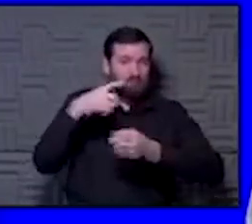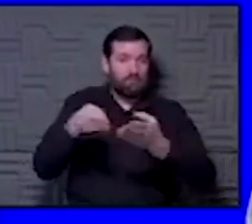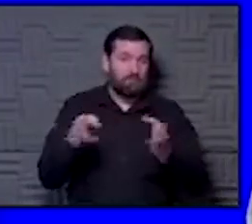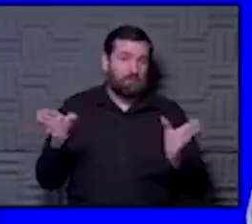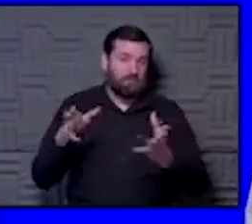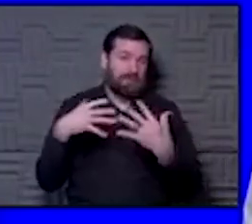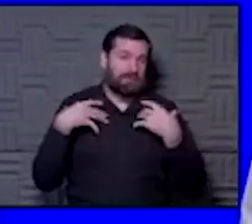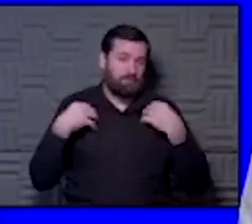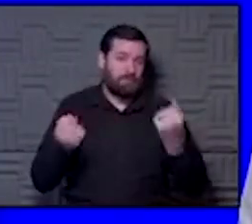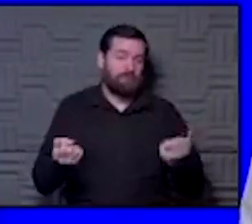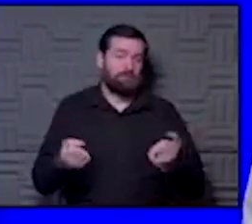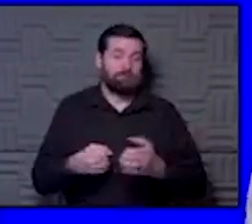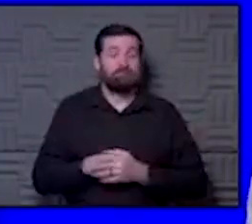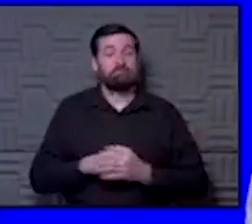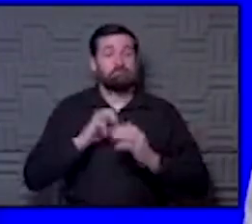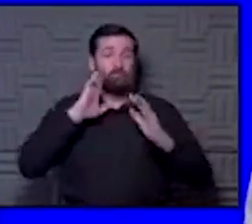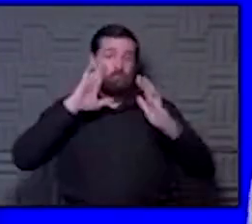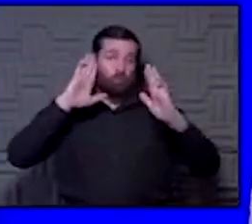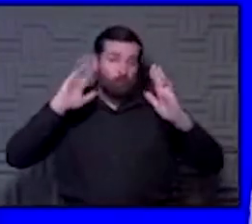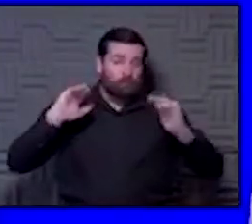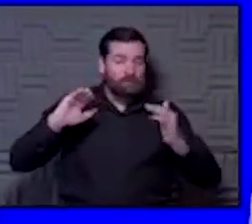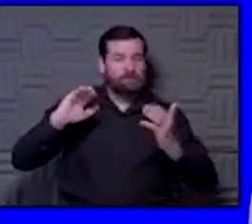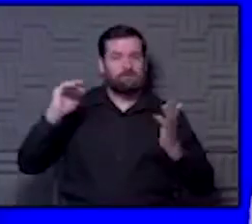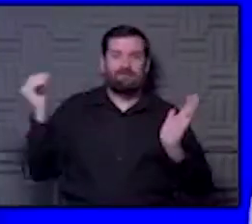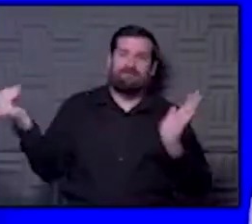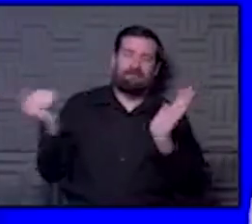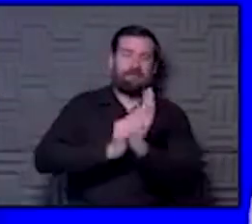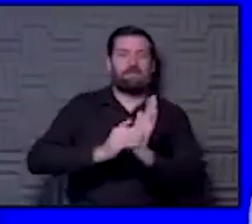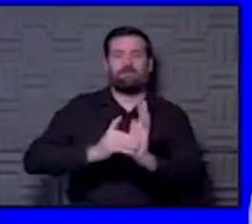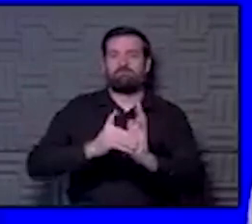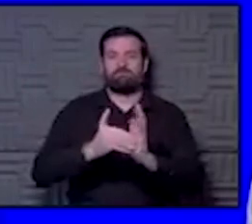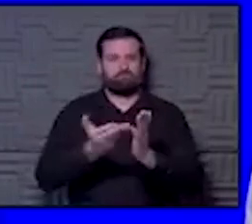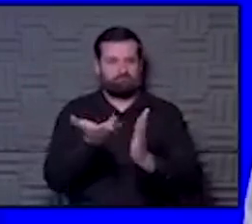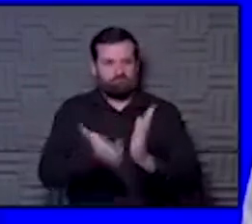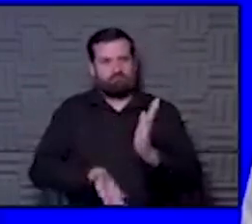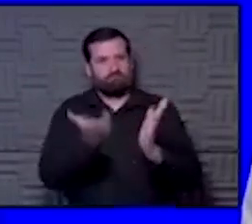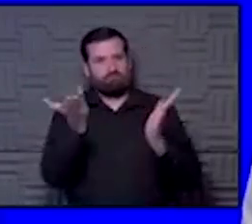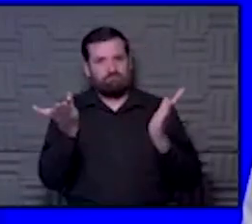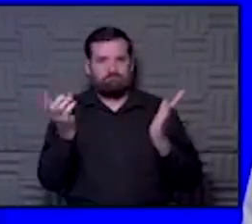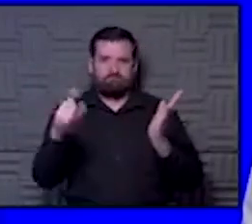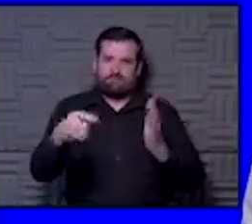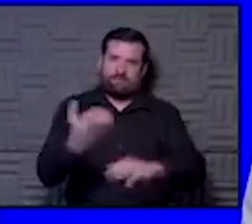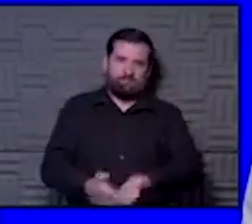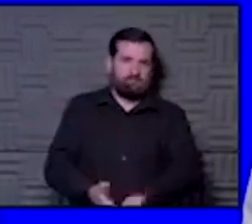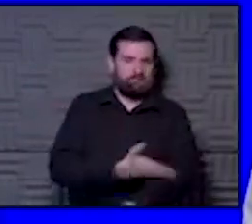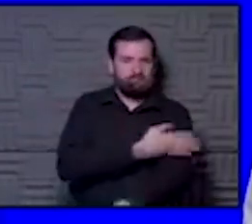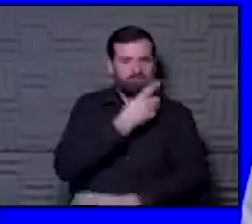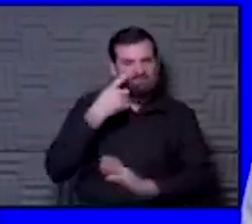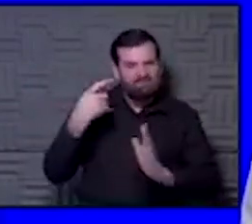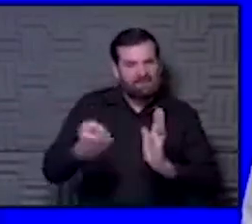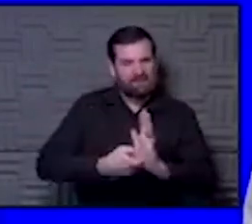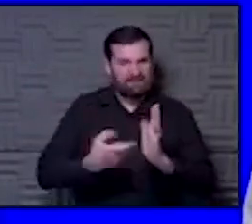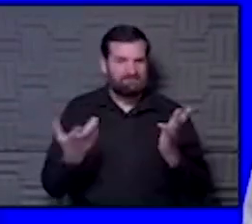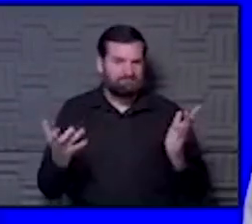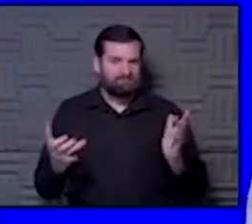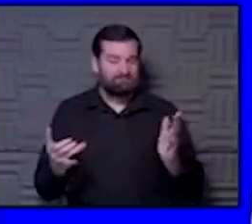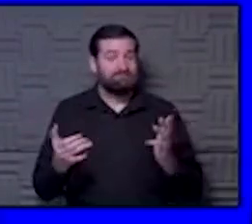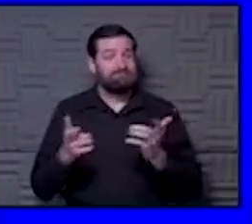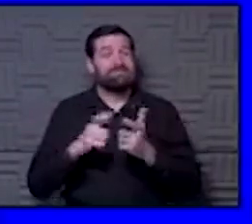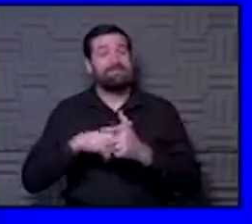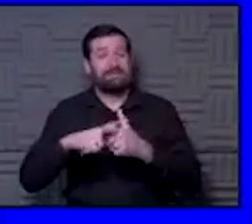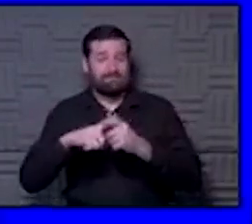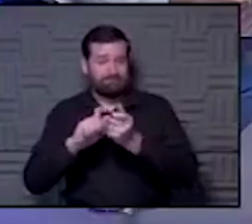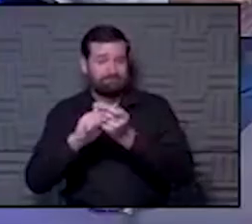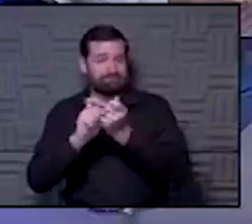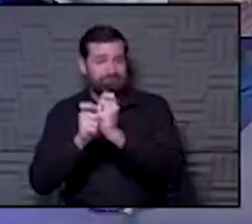public health as well. So hopefully this is another call to arms for that, and recognizing and exposing that, and then making changes